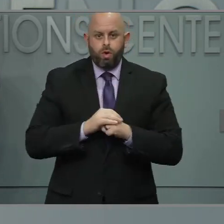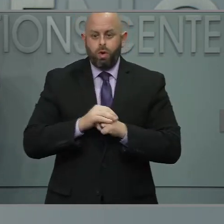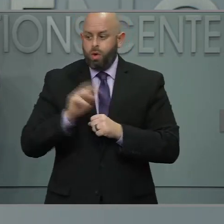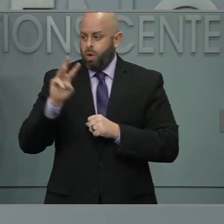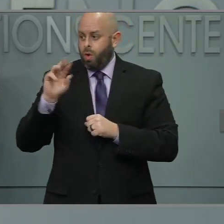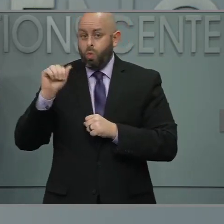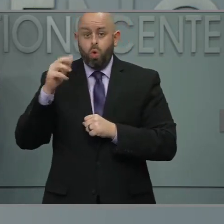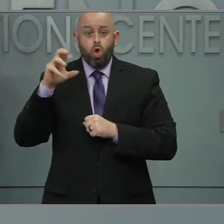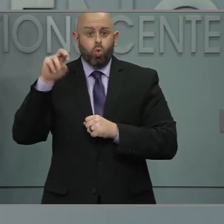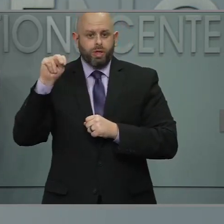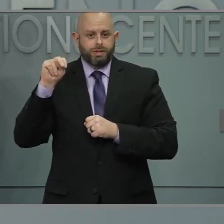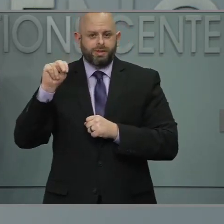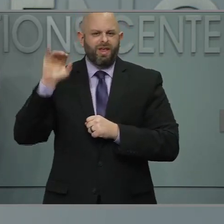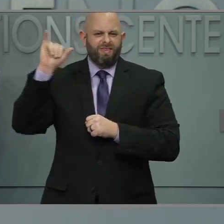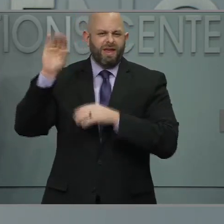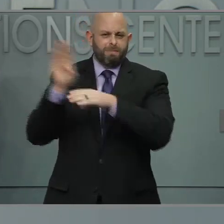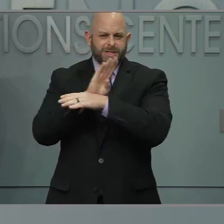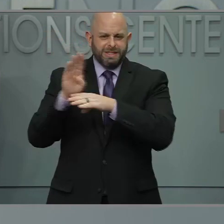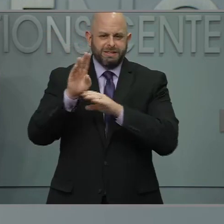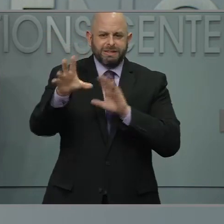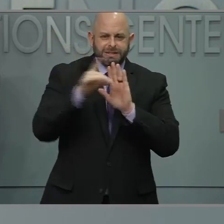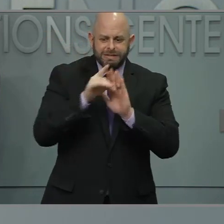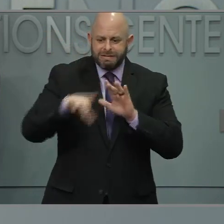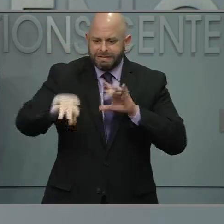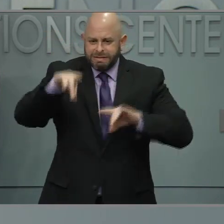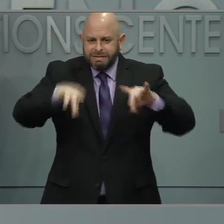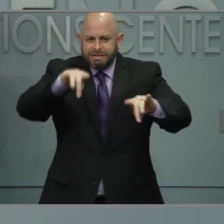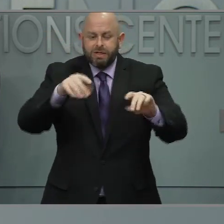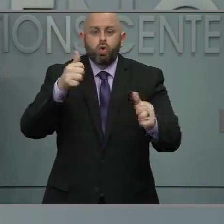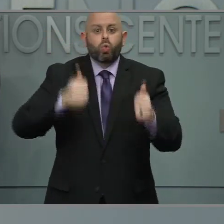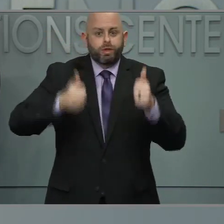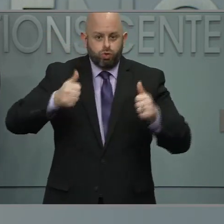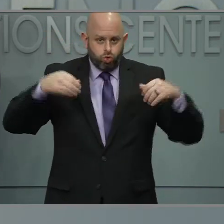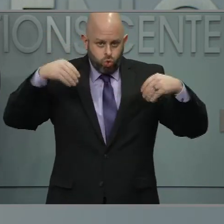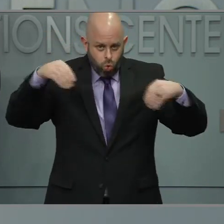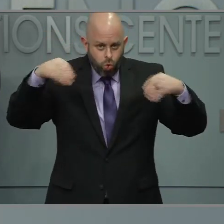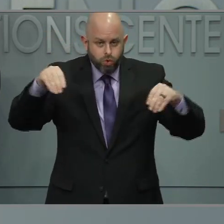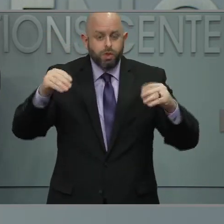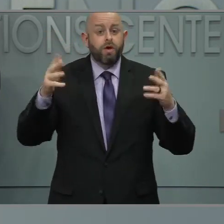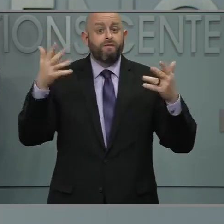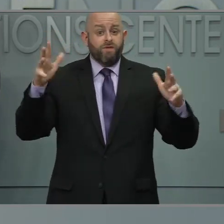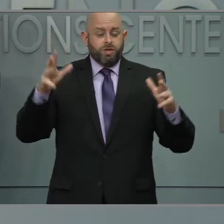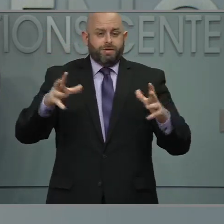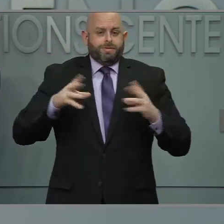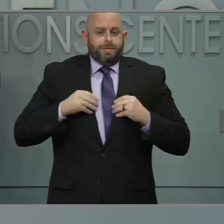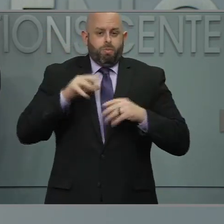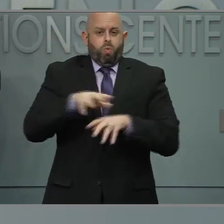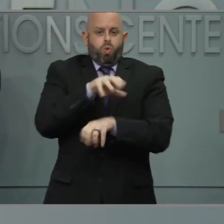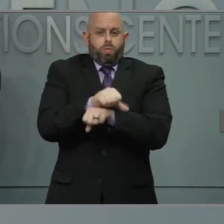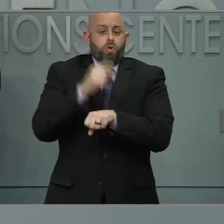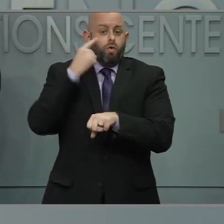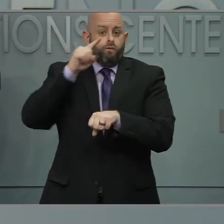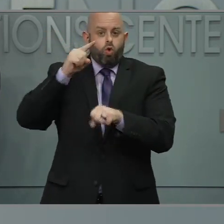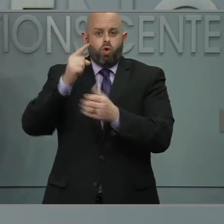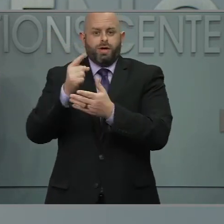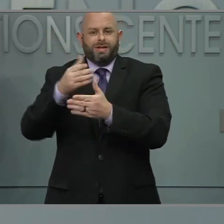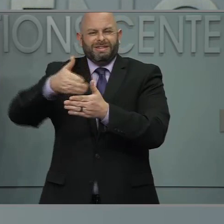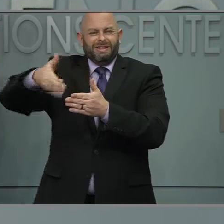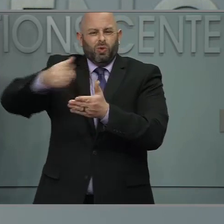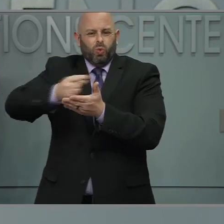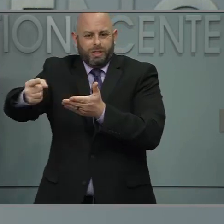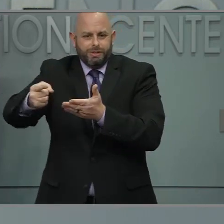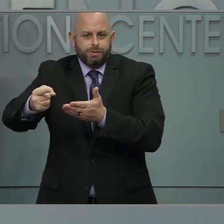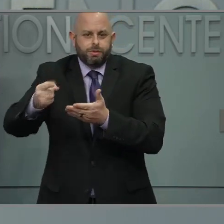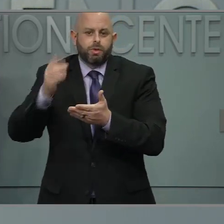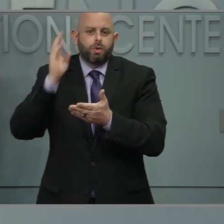themselves. They are already taking appointments for their vaccines that they will have at the end of the week.